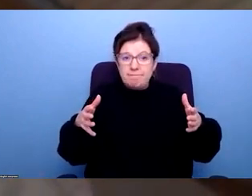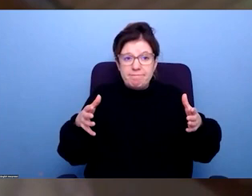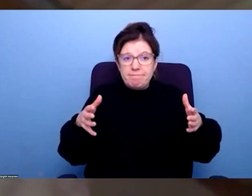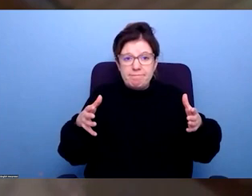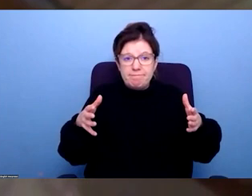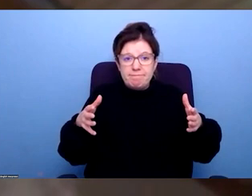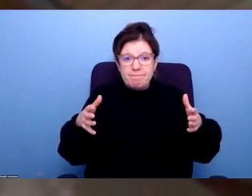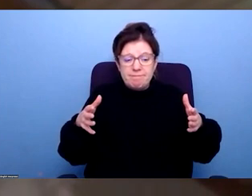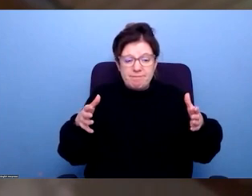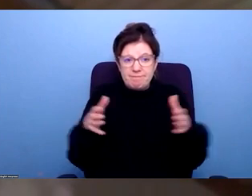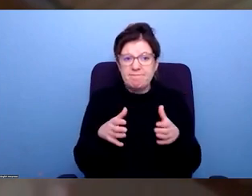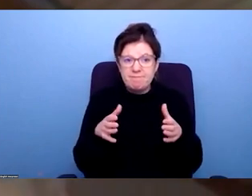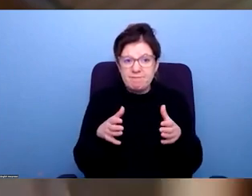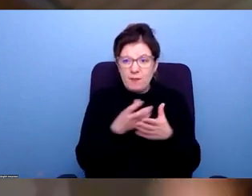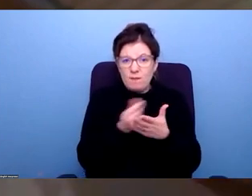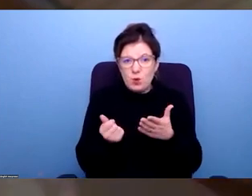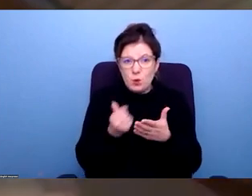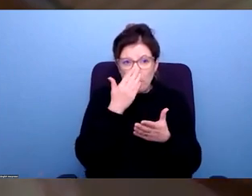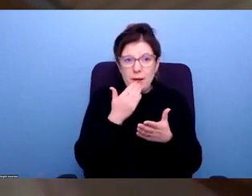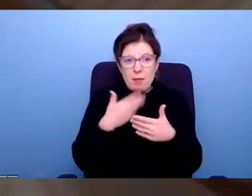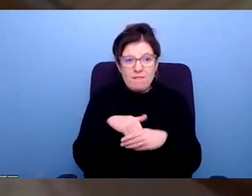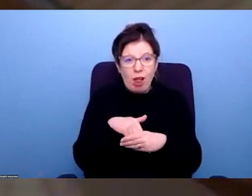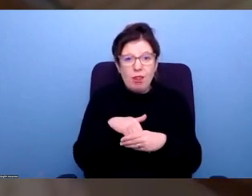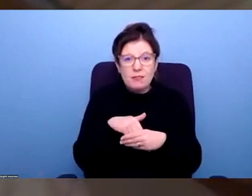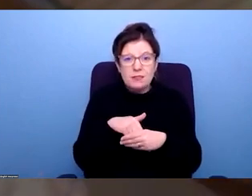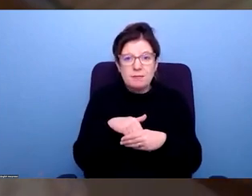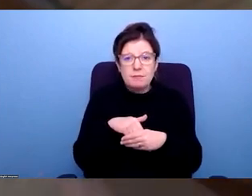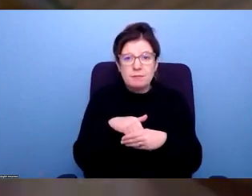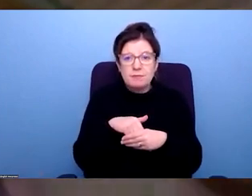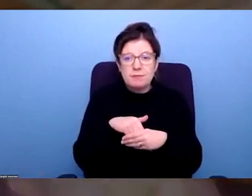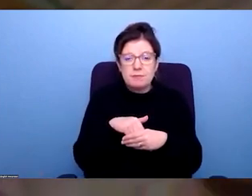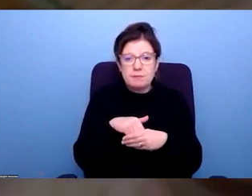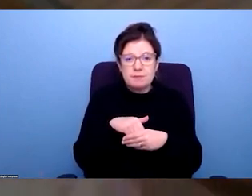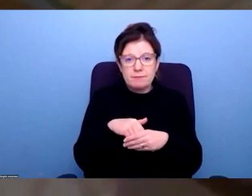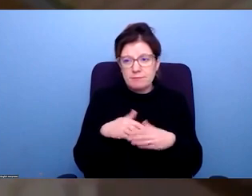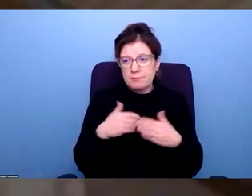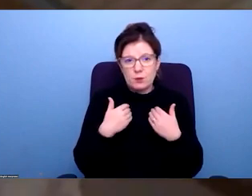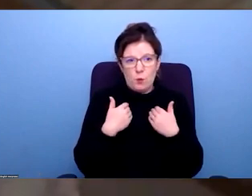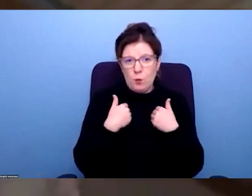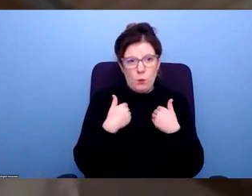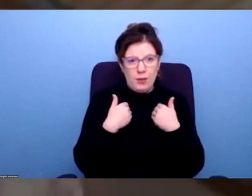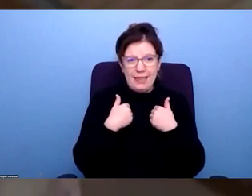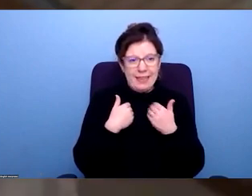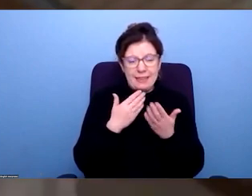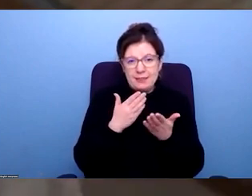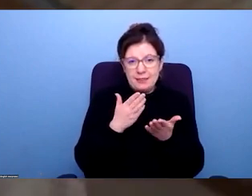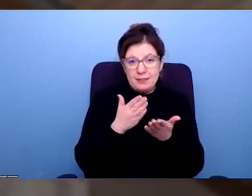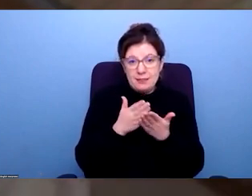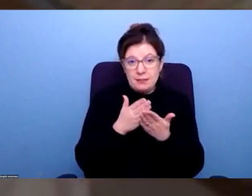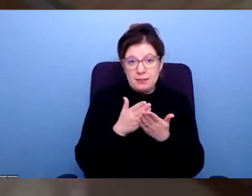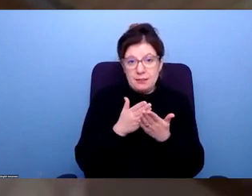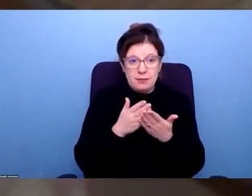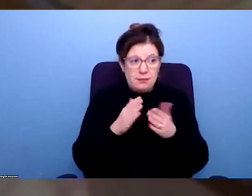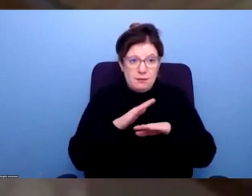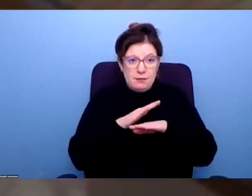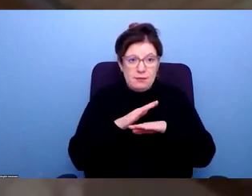aren't that large. And so so it's not it's not something that we do as regularly and it's not published regularly